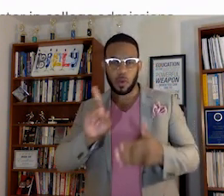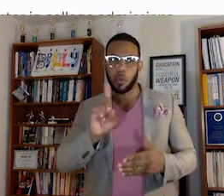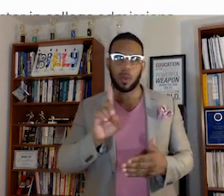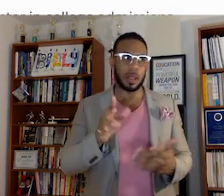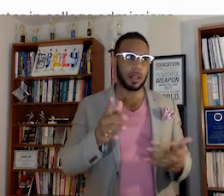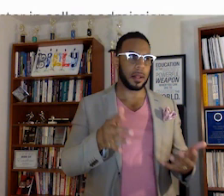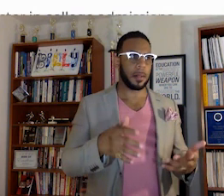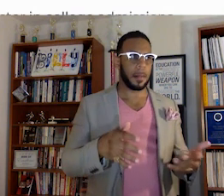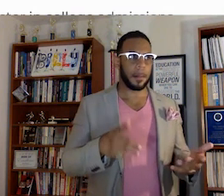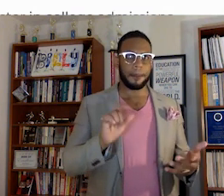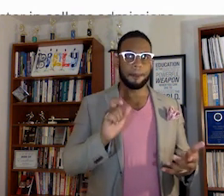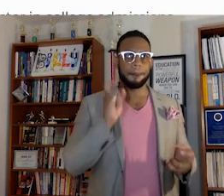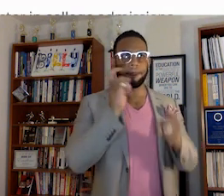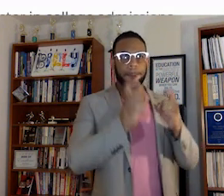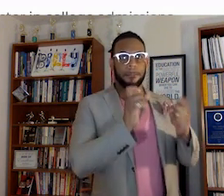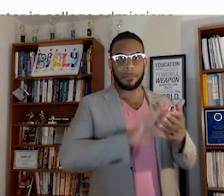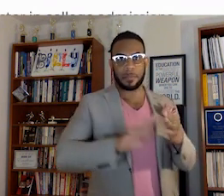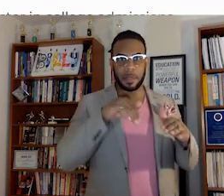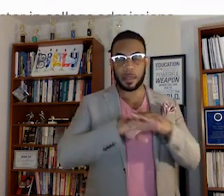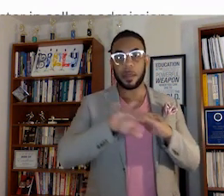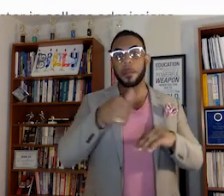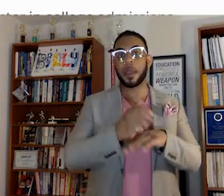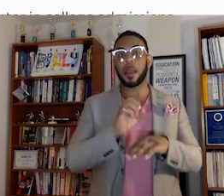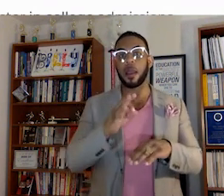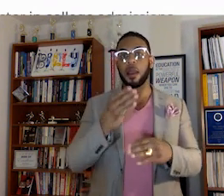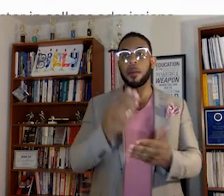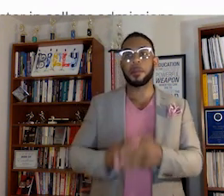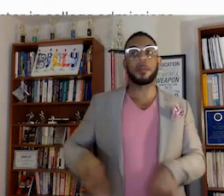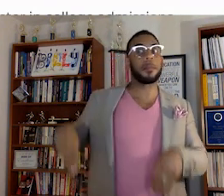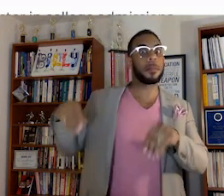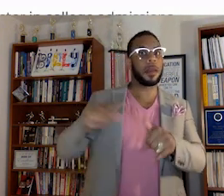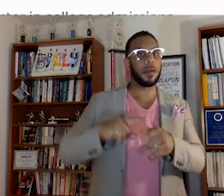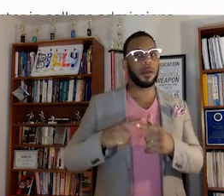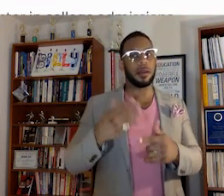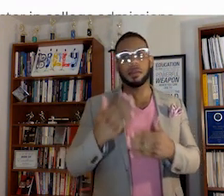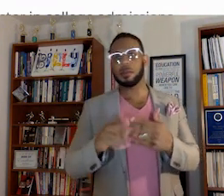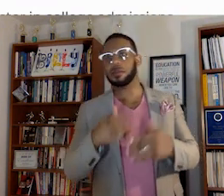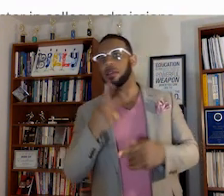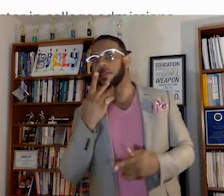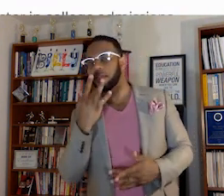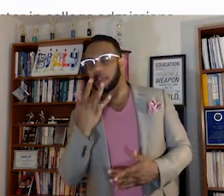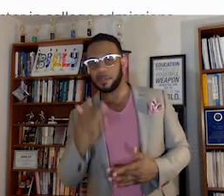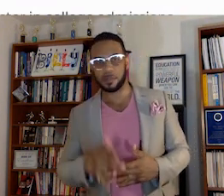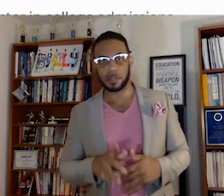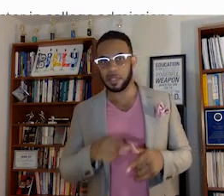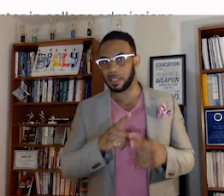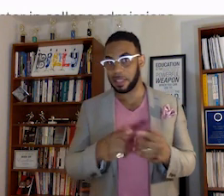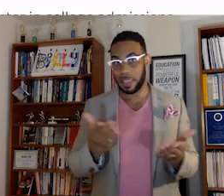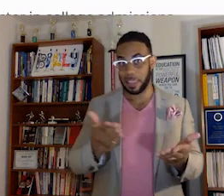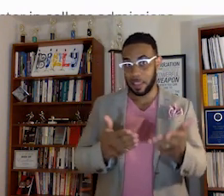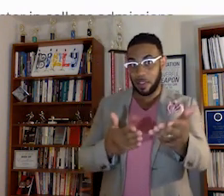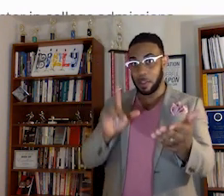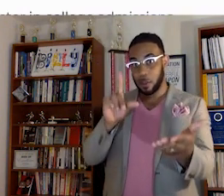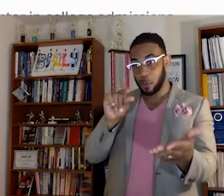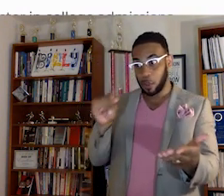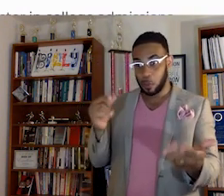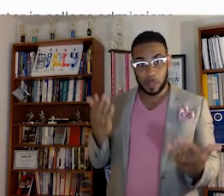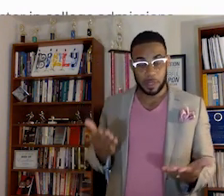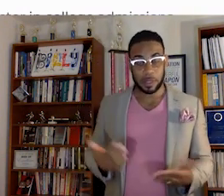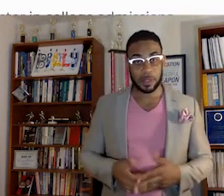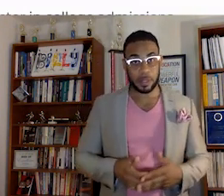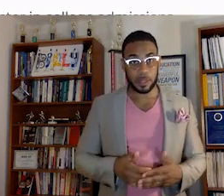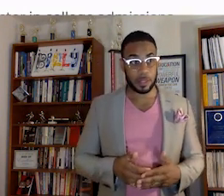they were granted college entry based off of either payment or some sort of favor, and then here in 2020,